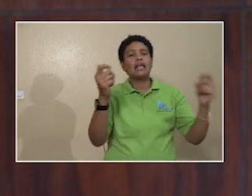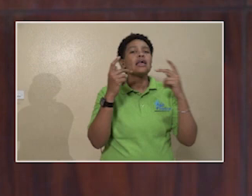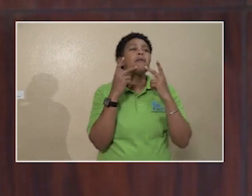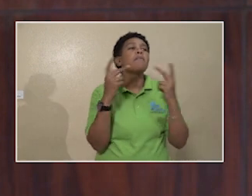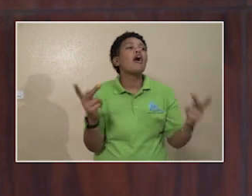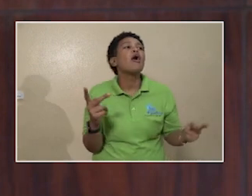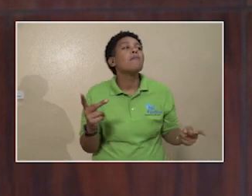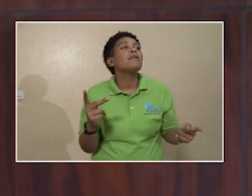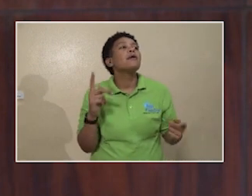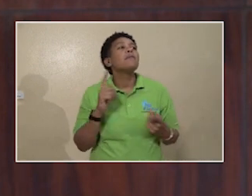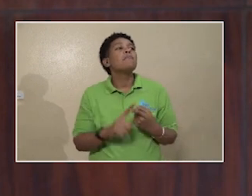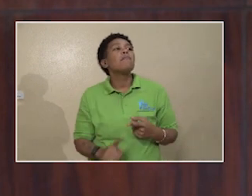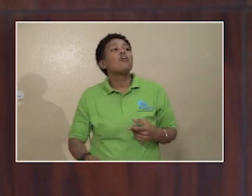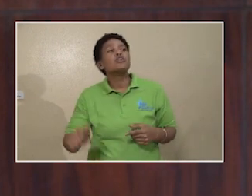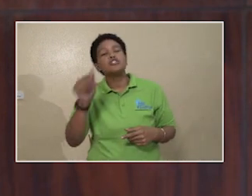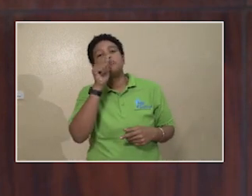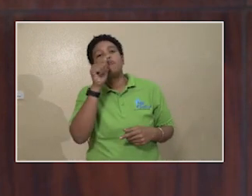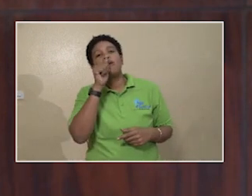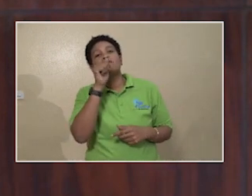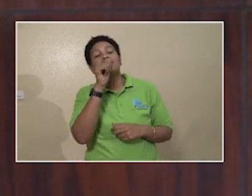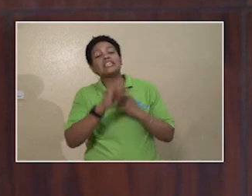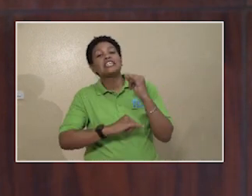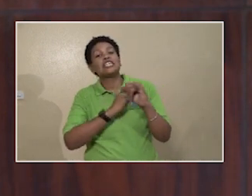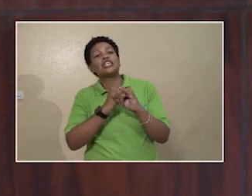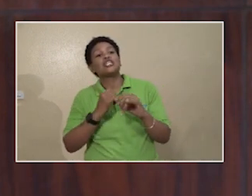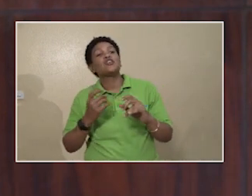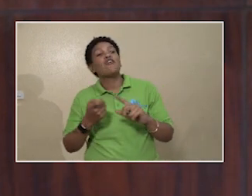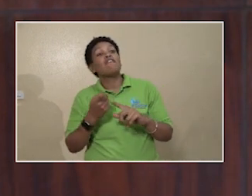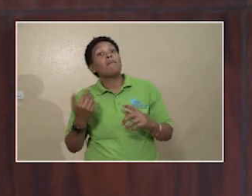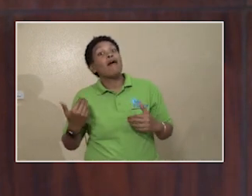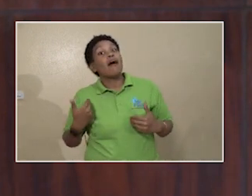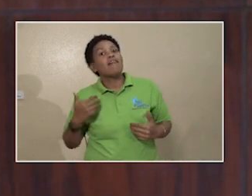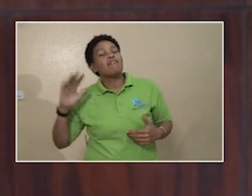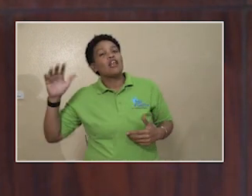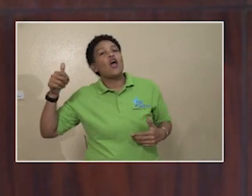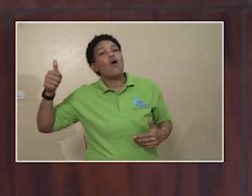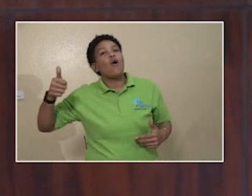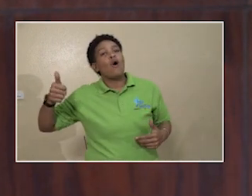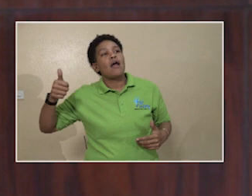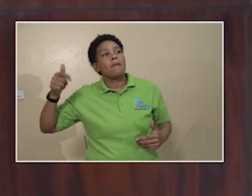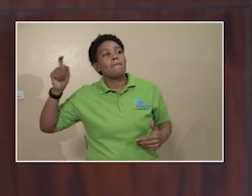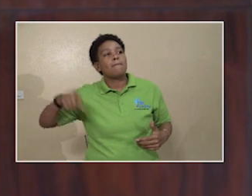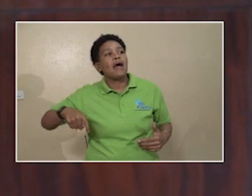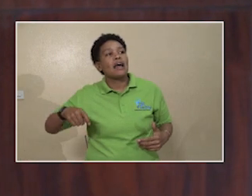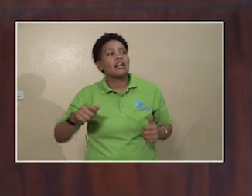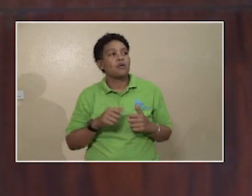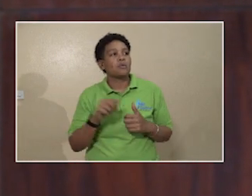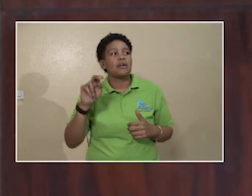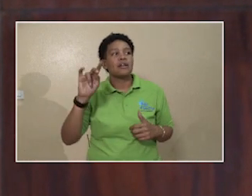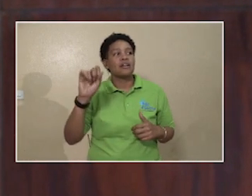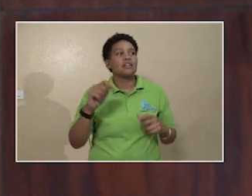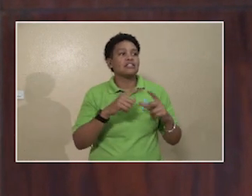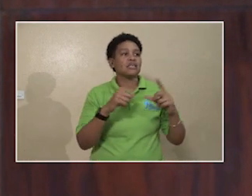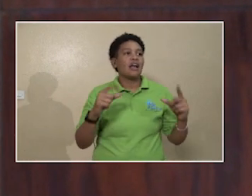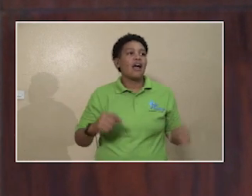and private institution from having their own mandate with the NIDS card?